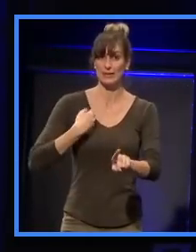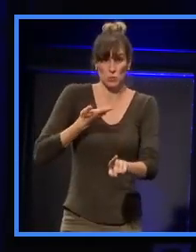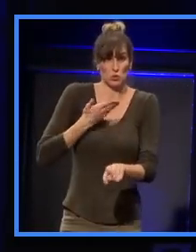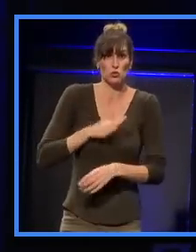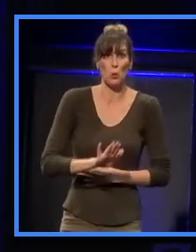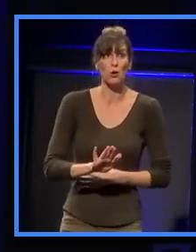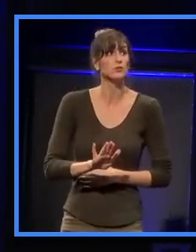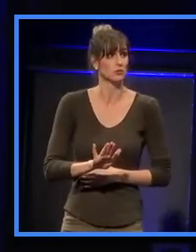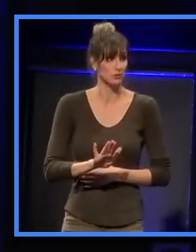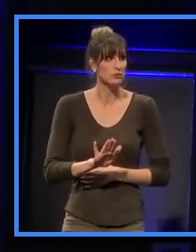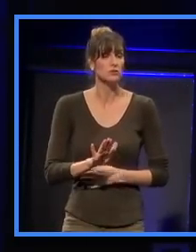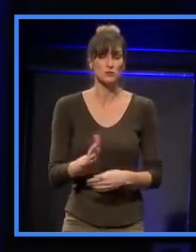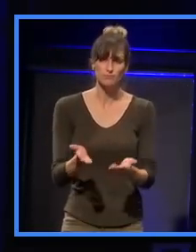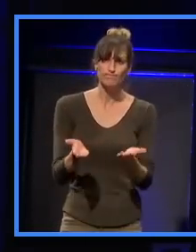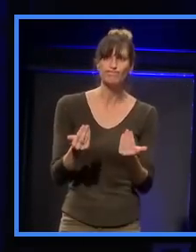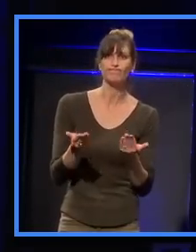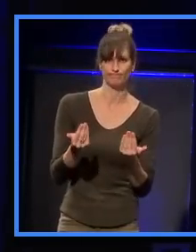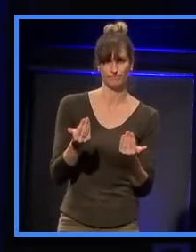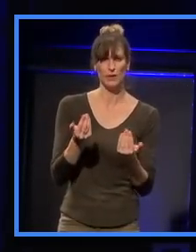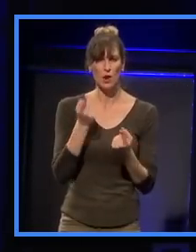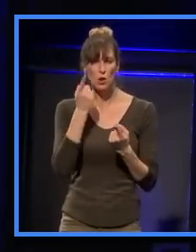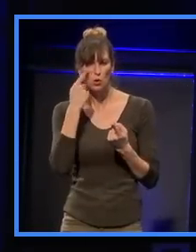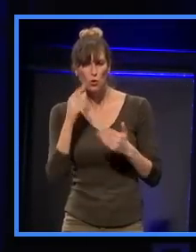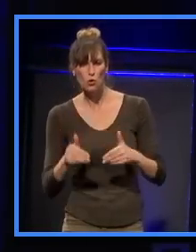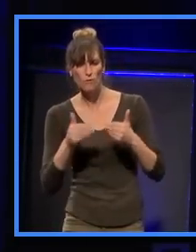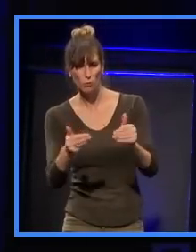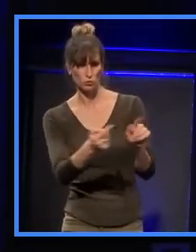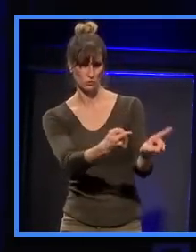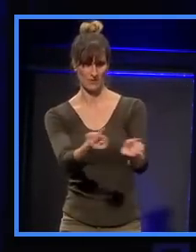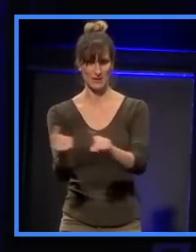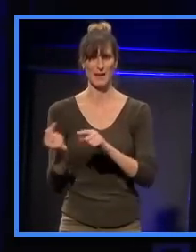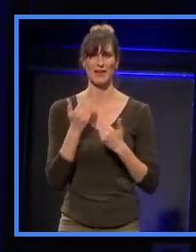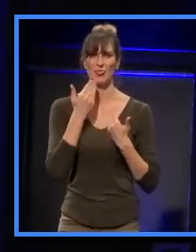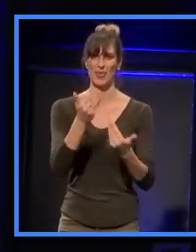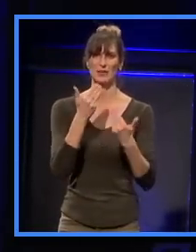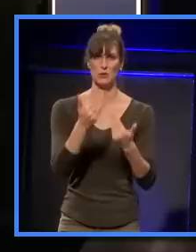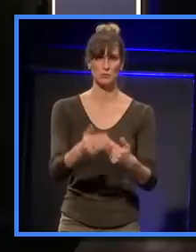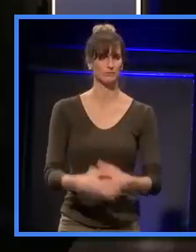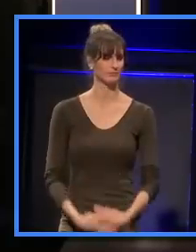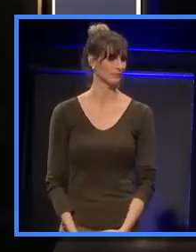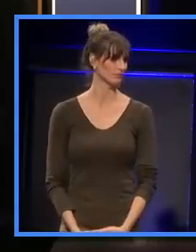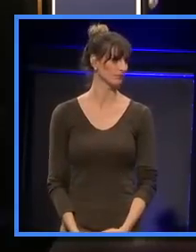seeing some of the thoughtful and considered feedback that I'll let out get from you. Thank you very much.